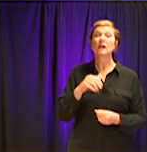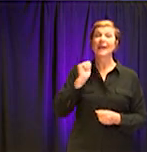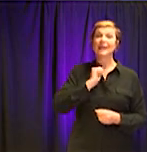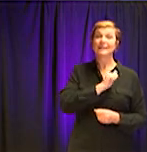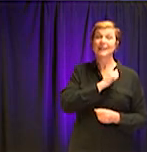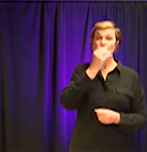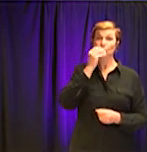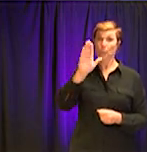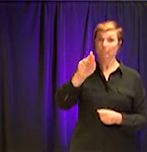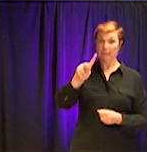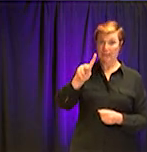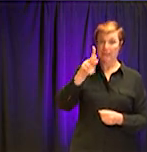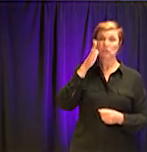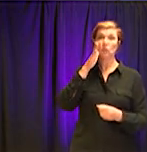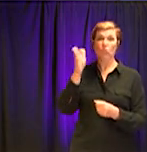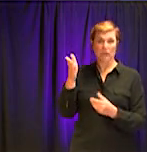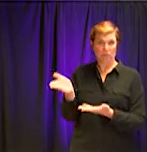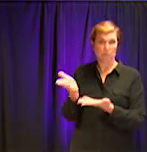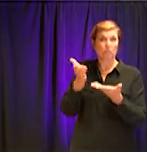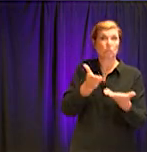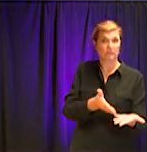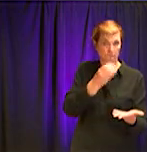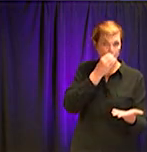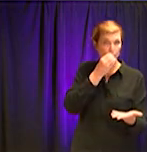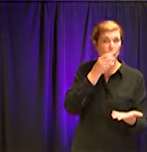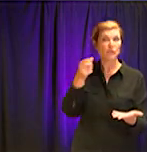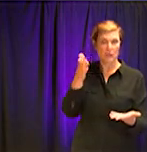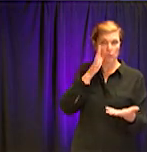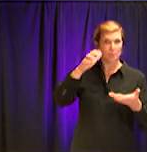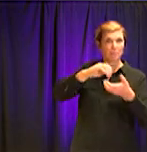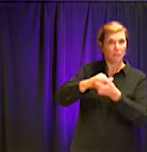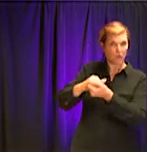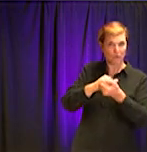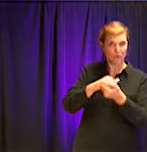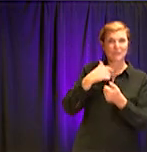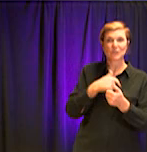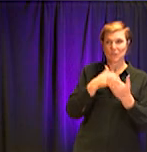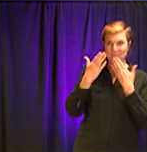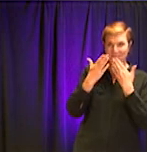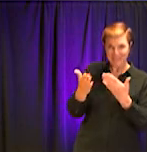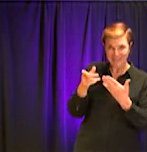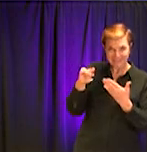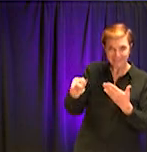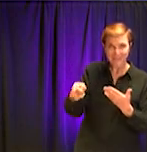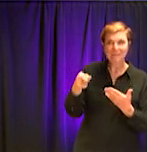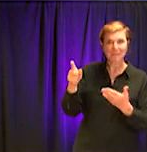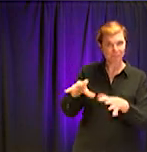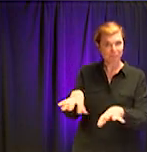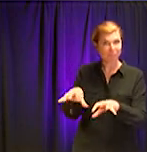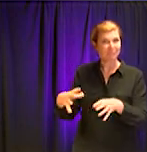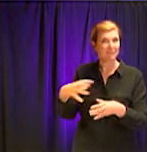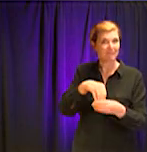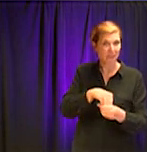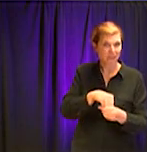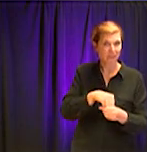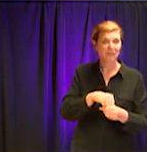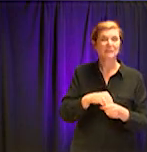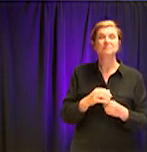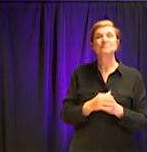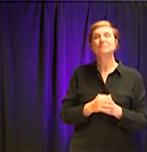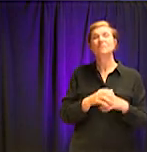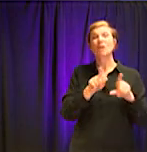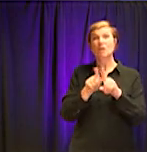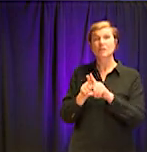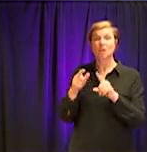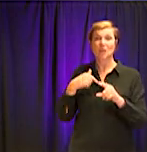food to our food sites to assist us as a partner, and we want to thank them for what they're doing. And then I would be remiss if I did not